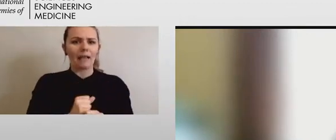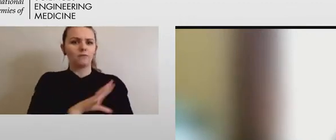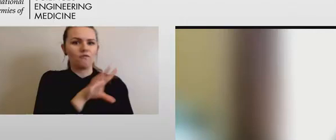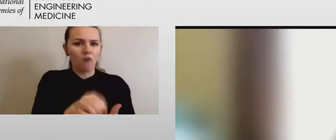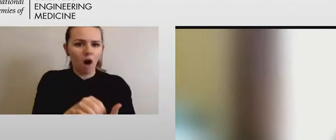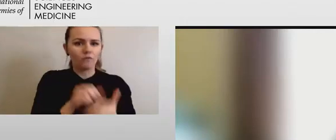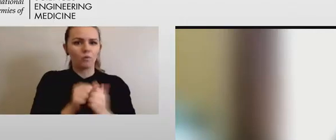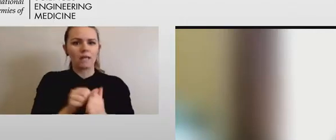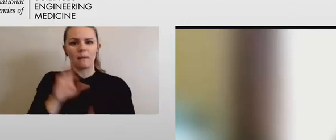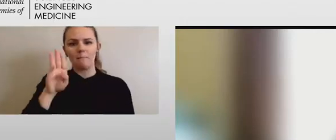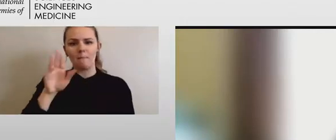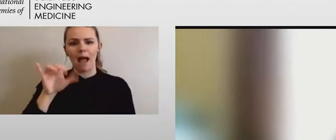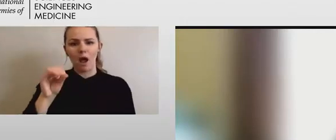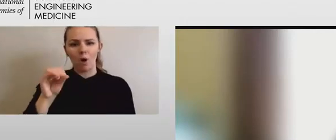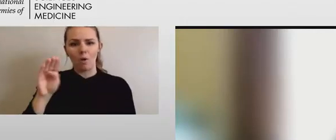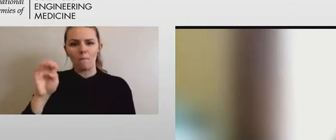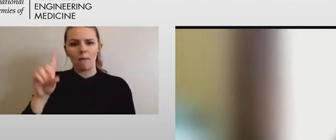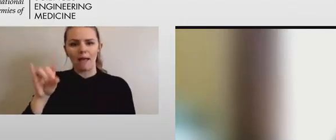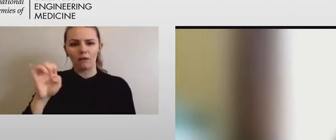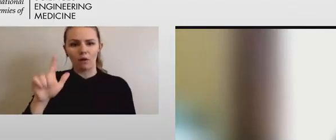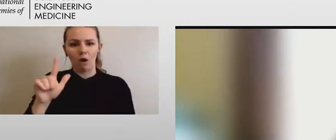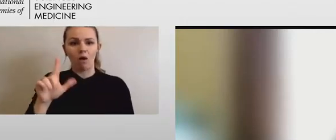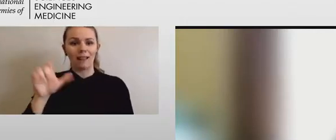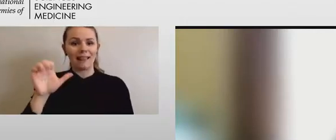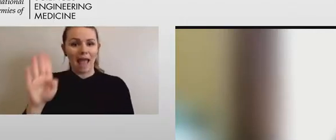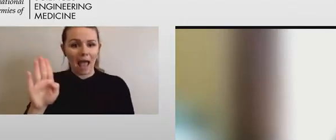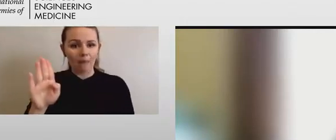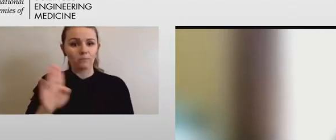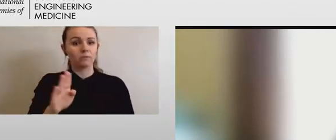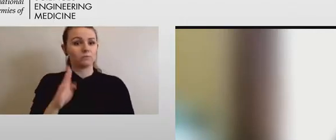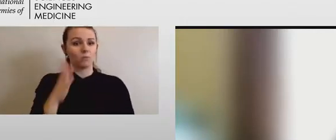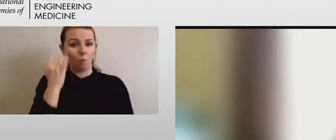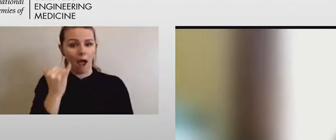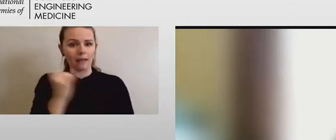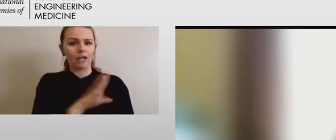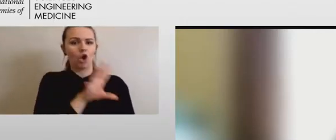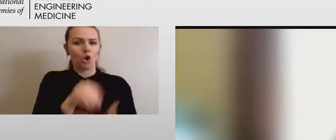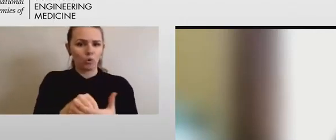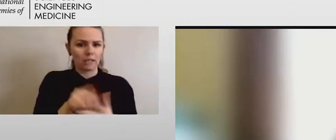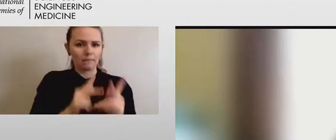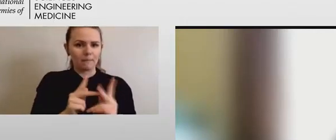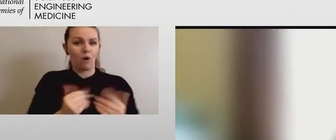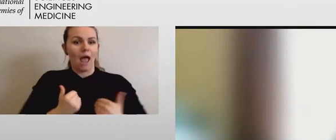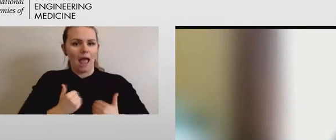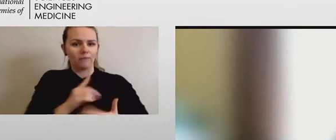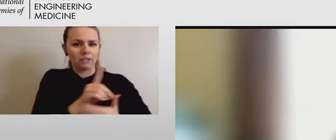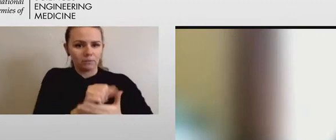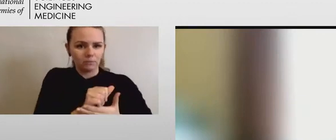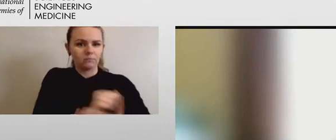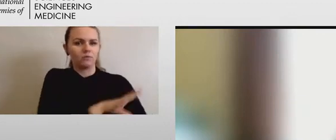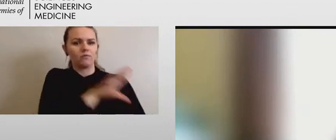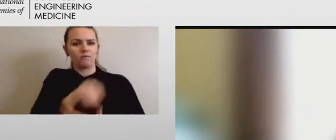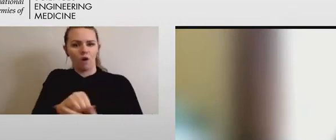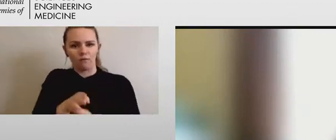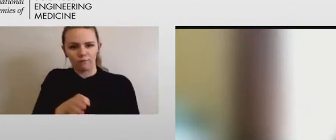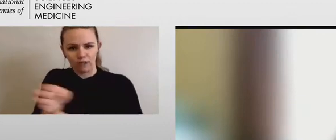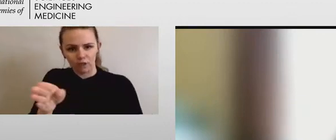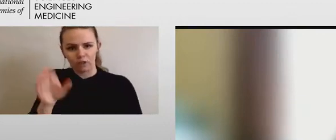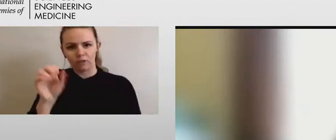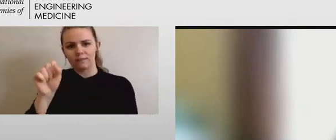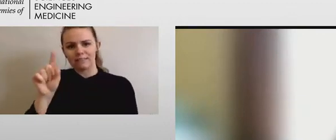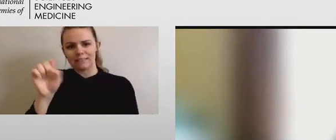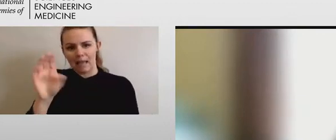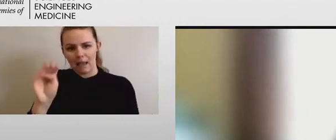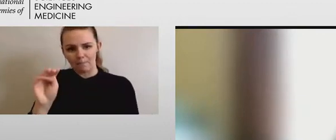promoting the inclusion of people with disabilities in STEM fields. Traditional biomedical